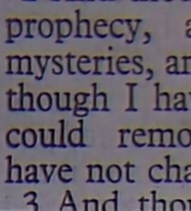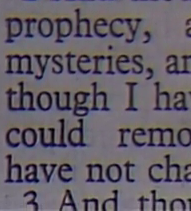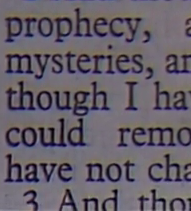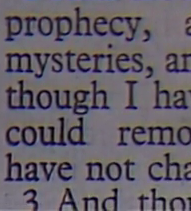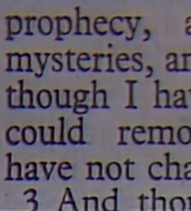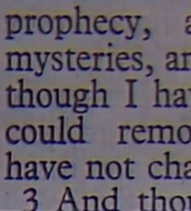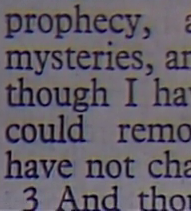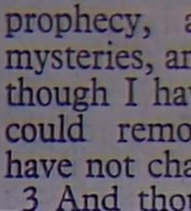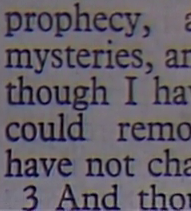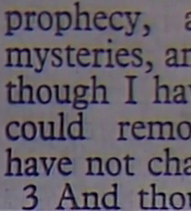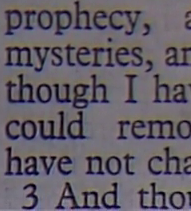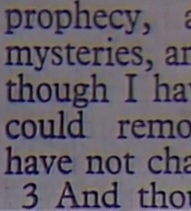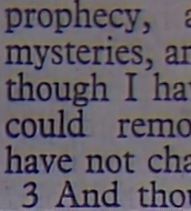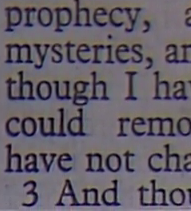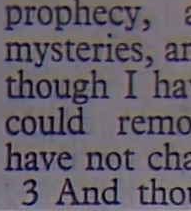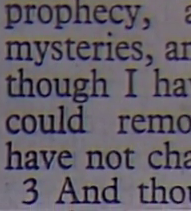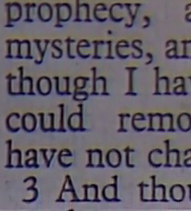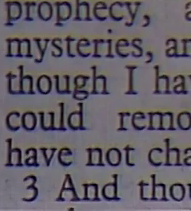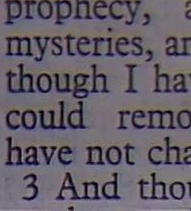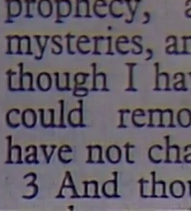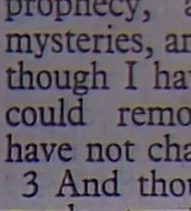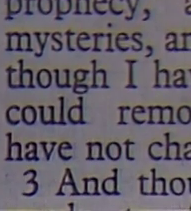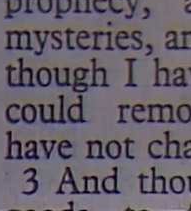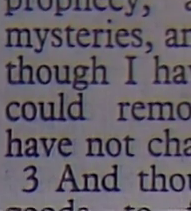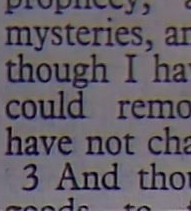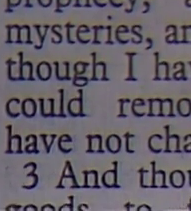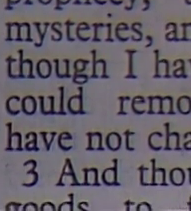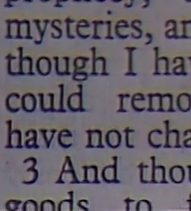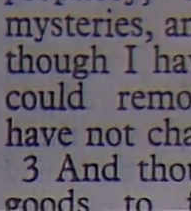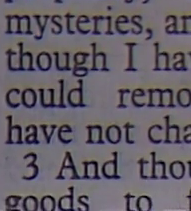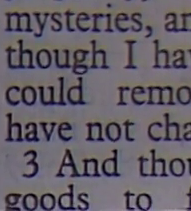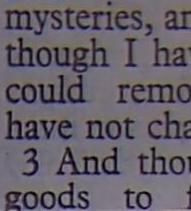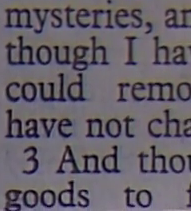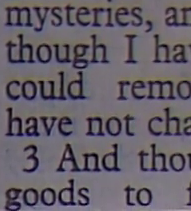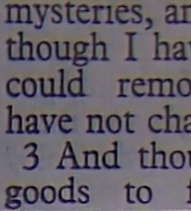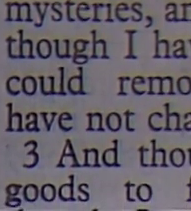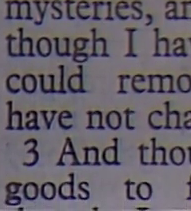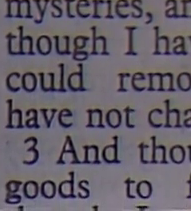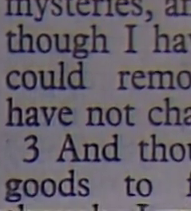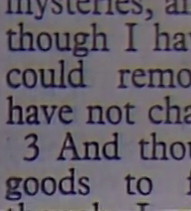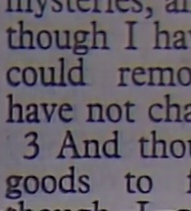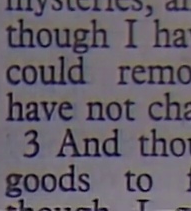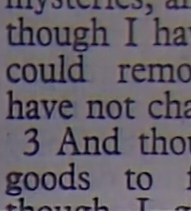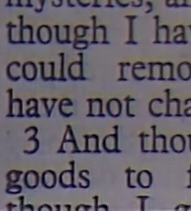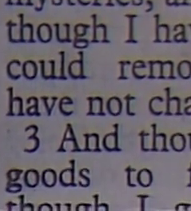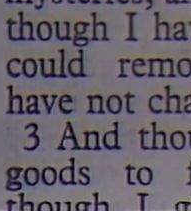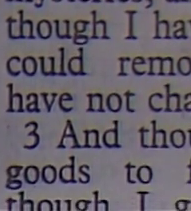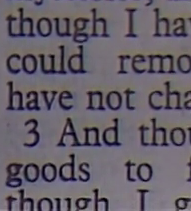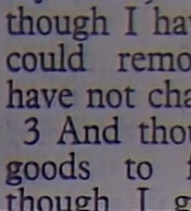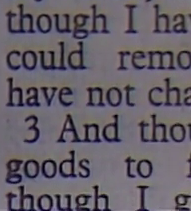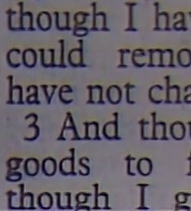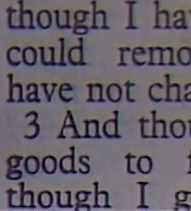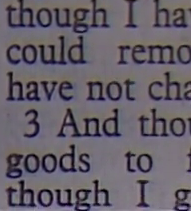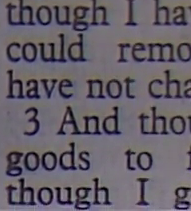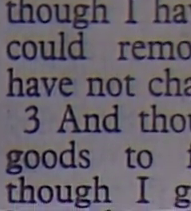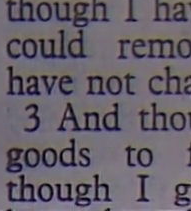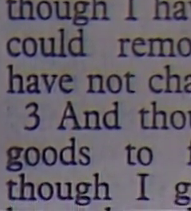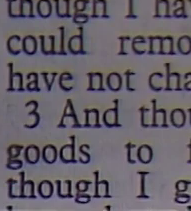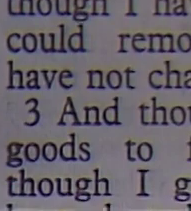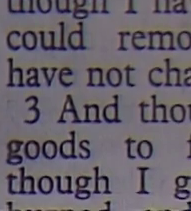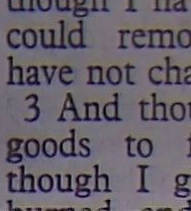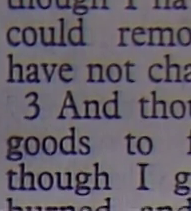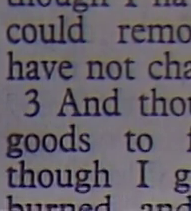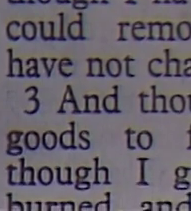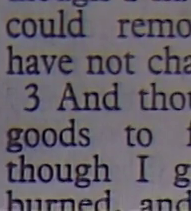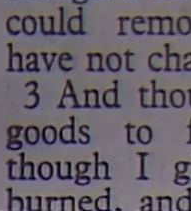And the word for charity is love I am become as sounding brass Or a tinkling cymbal And though